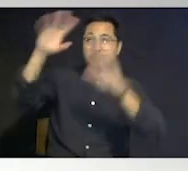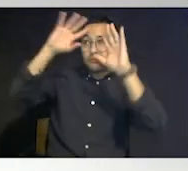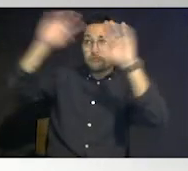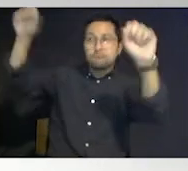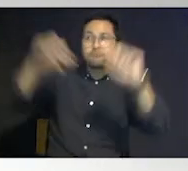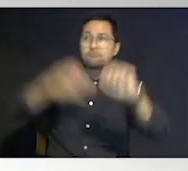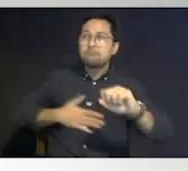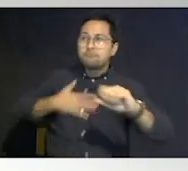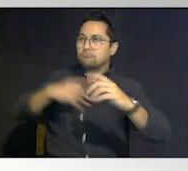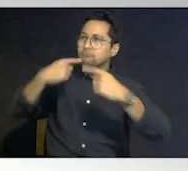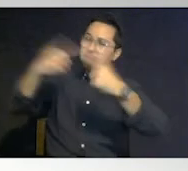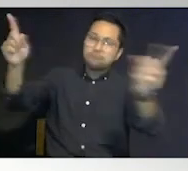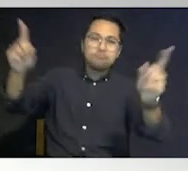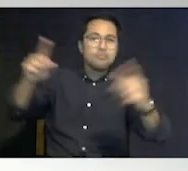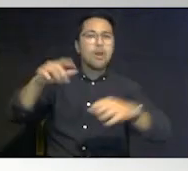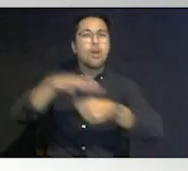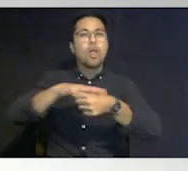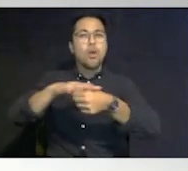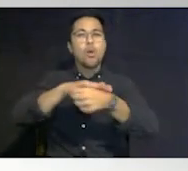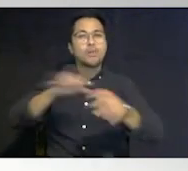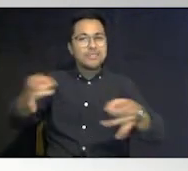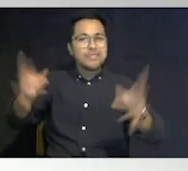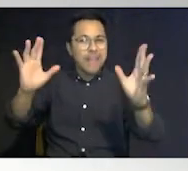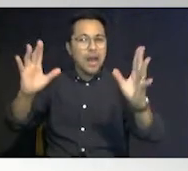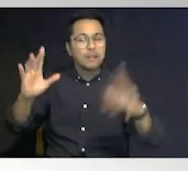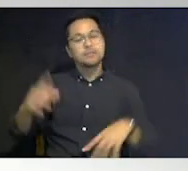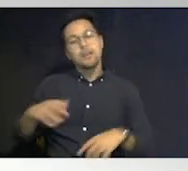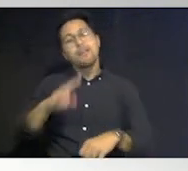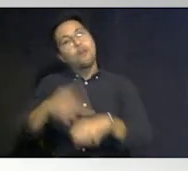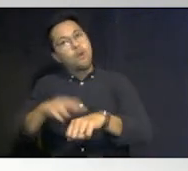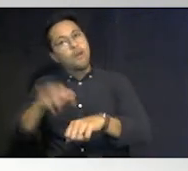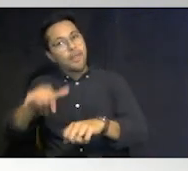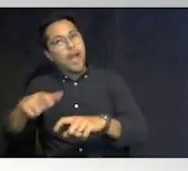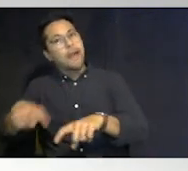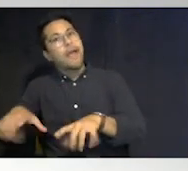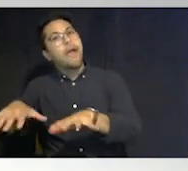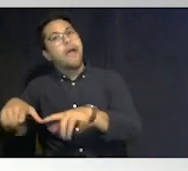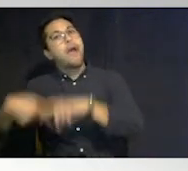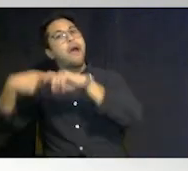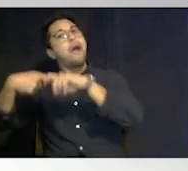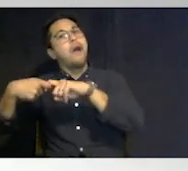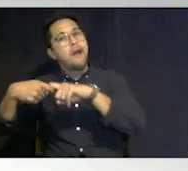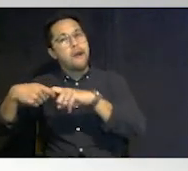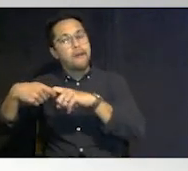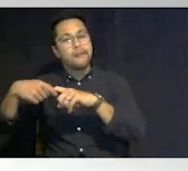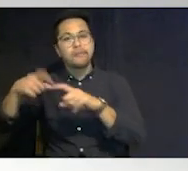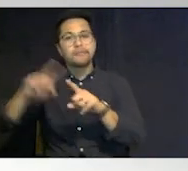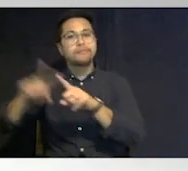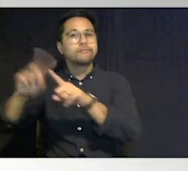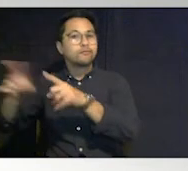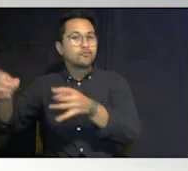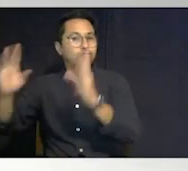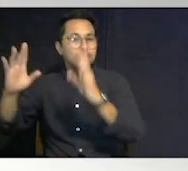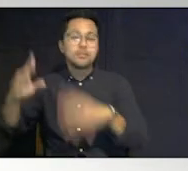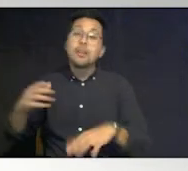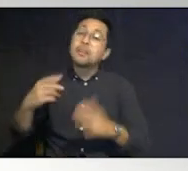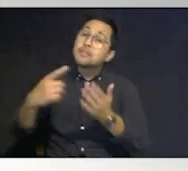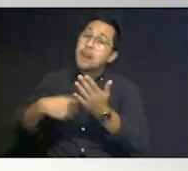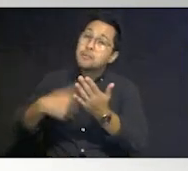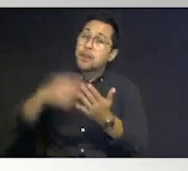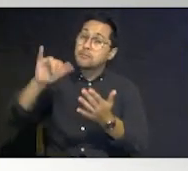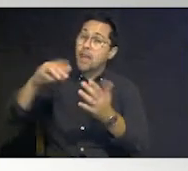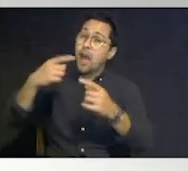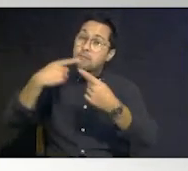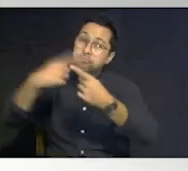which of course frees up resources and you may even hear at times that those declarations come before a storm hits